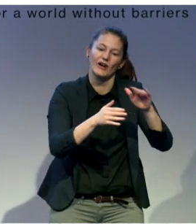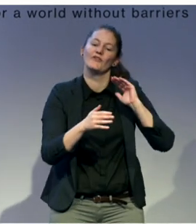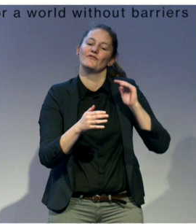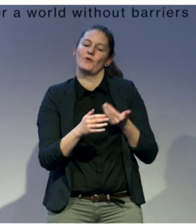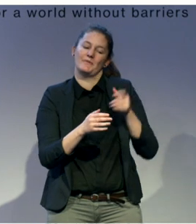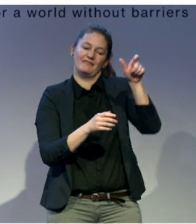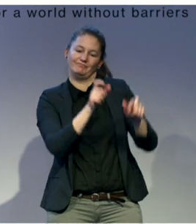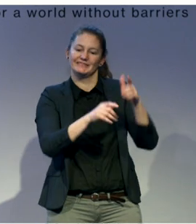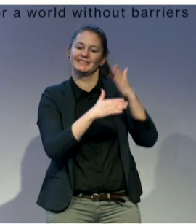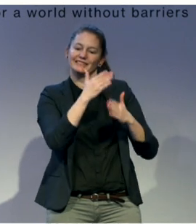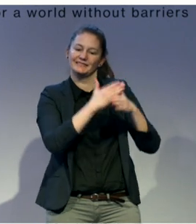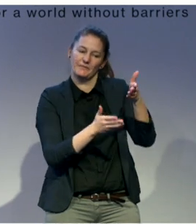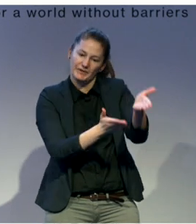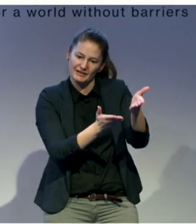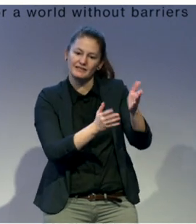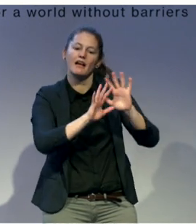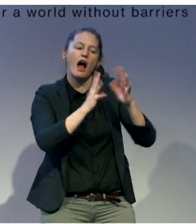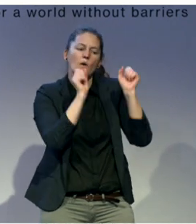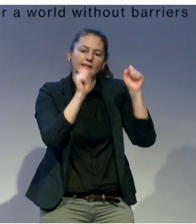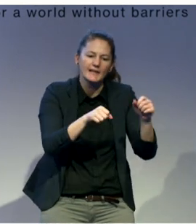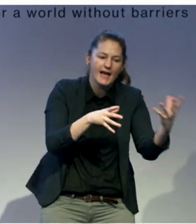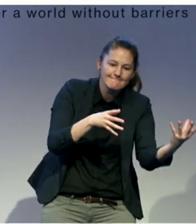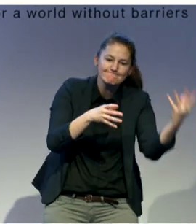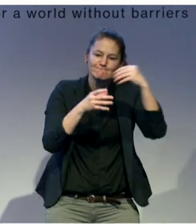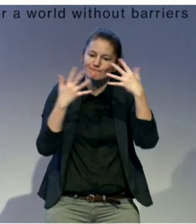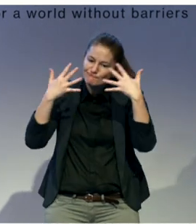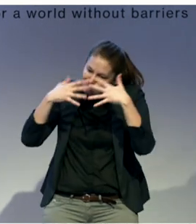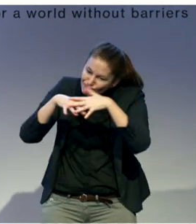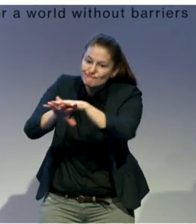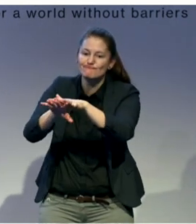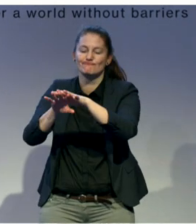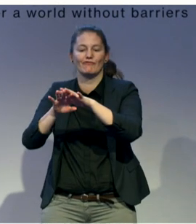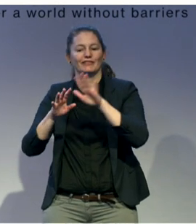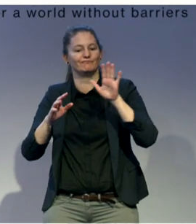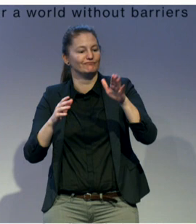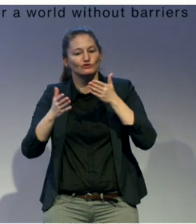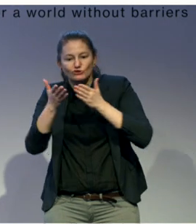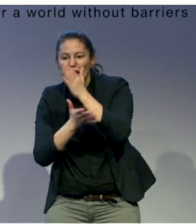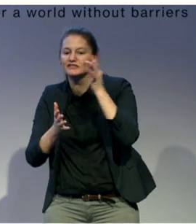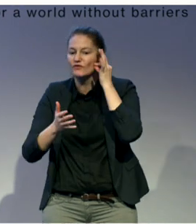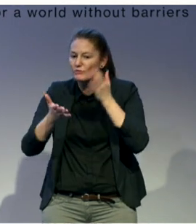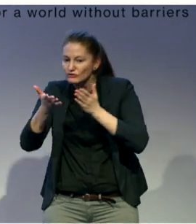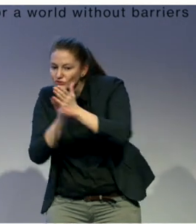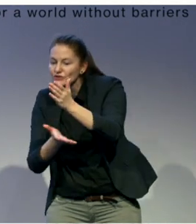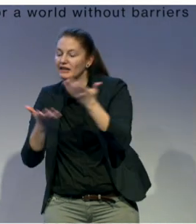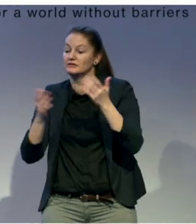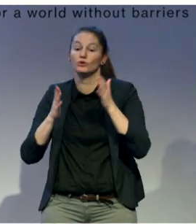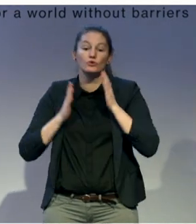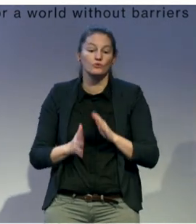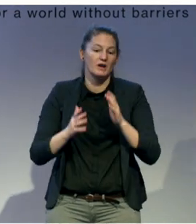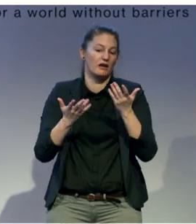mainstream women's rights organisations as well as within the DPOs. DPOs are often not necessarily